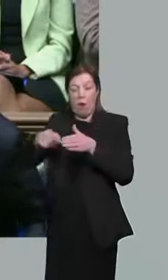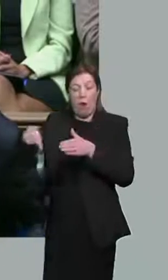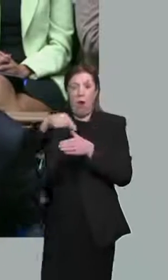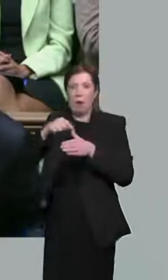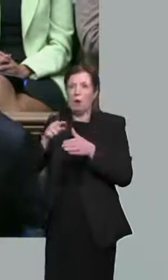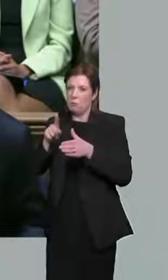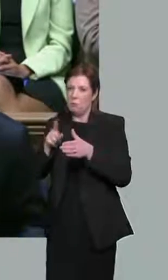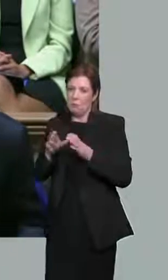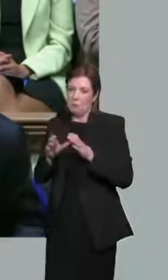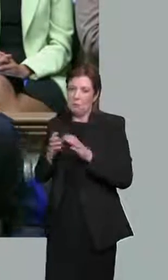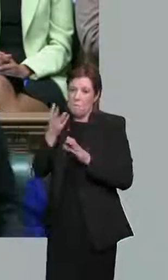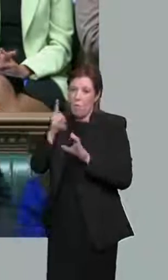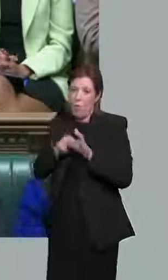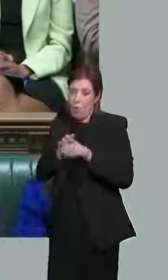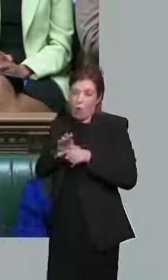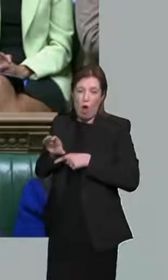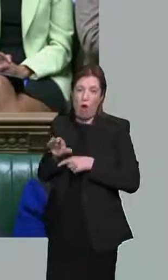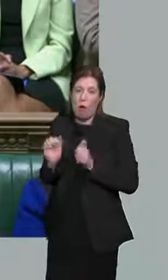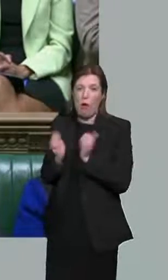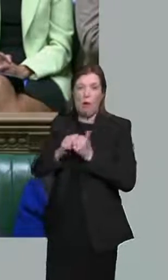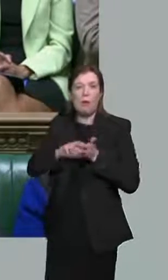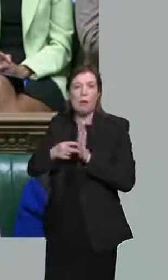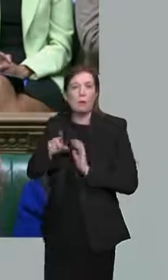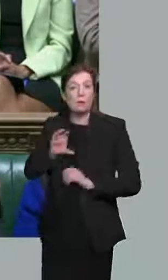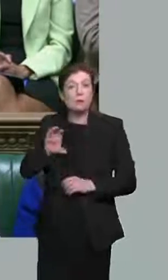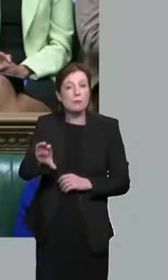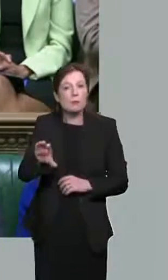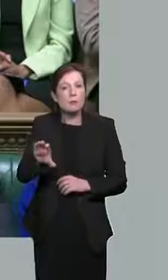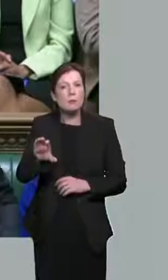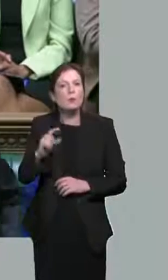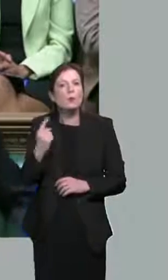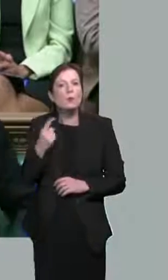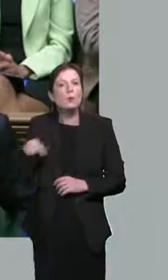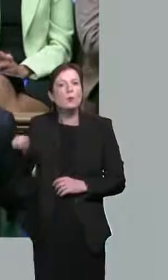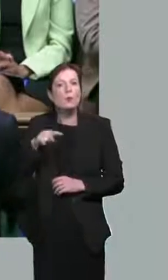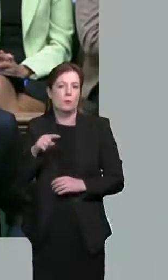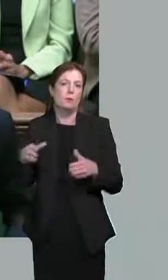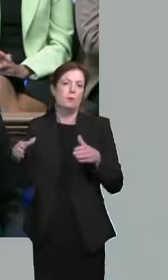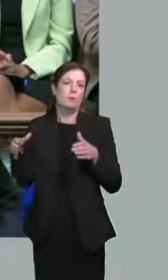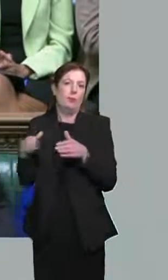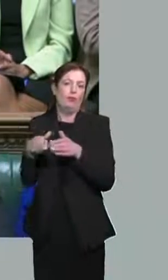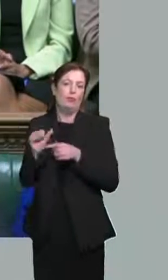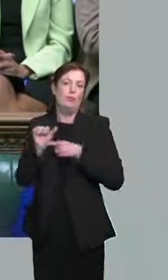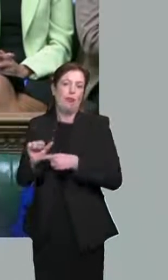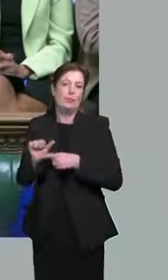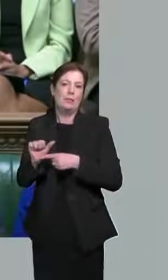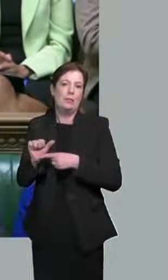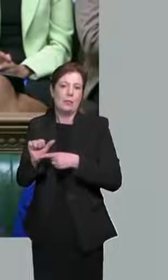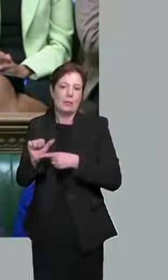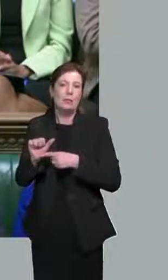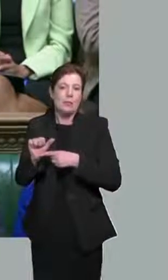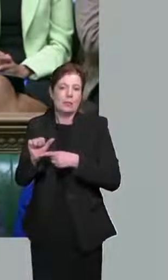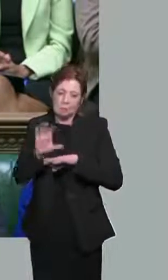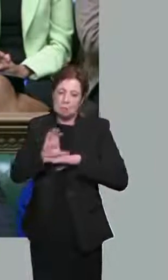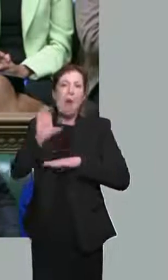department that got a four-year settlement in advance of everyone else, and that was the Ministry of Defence. In